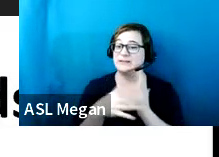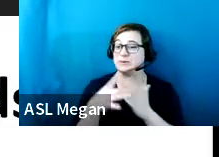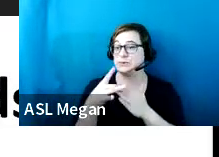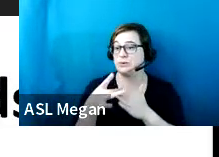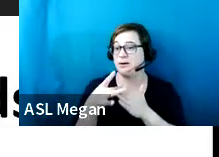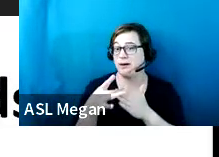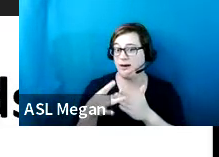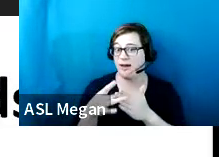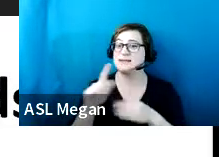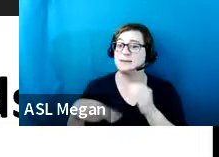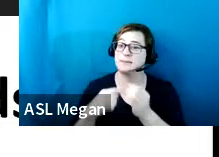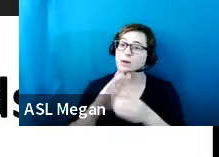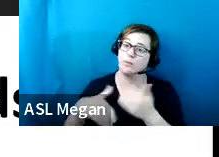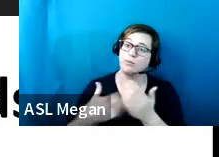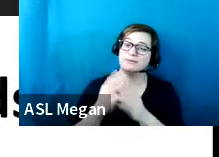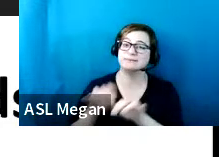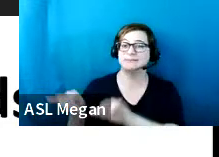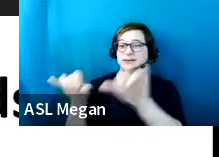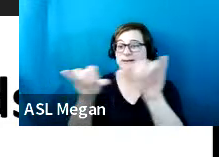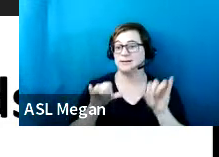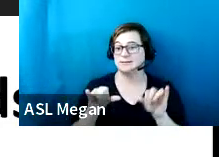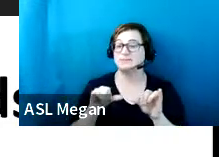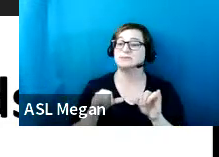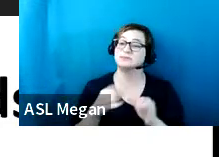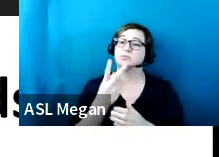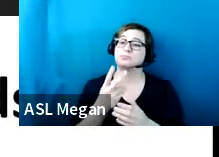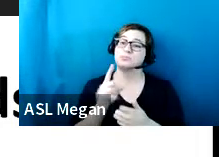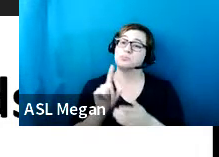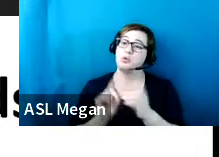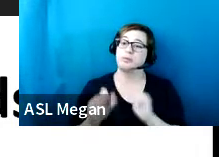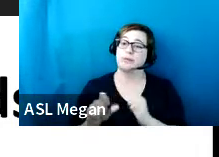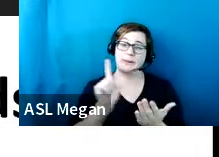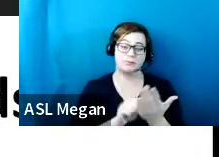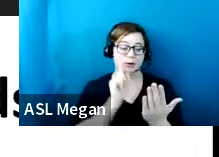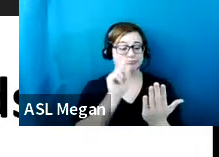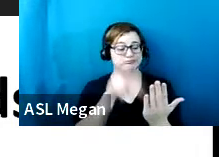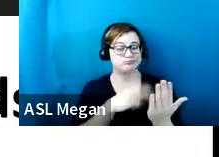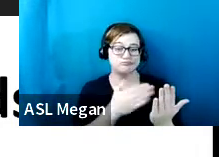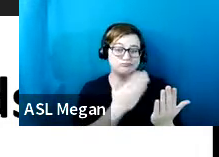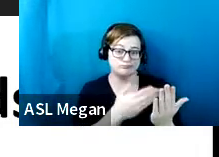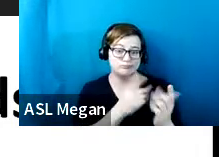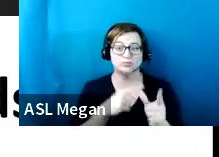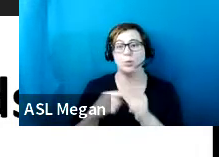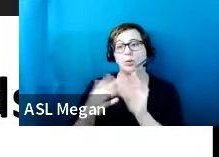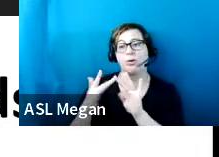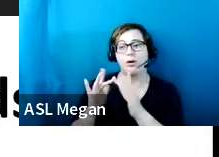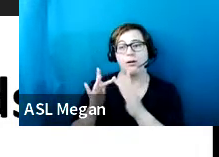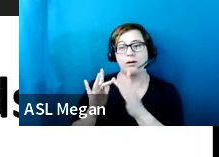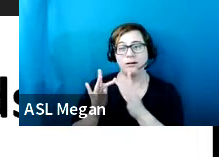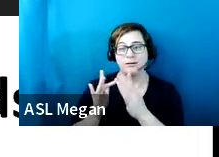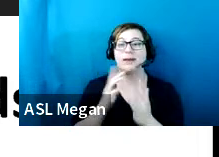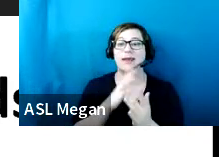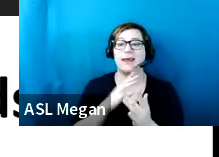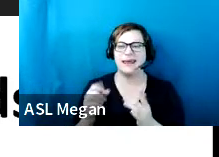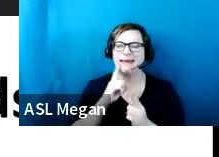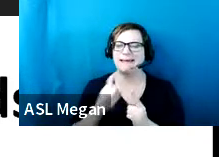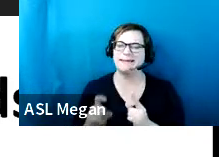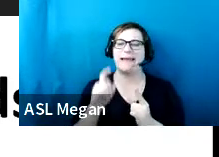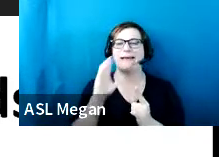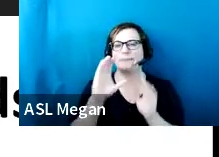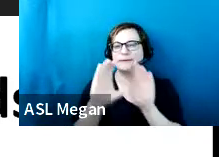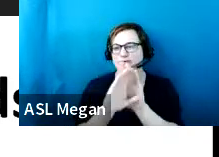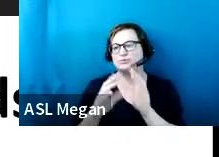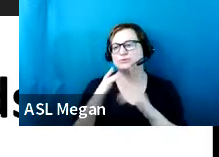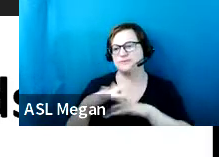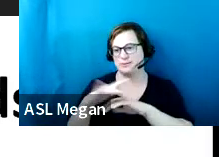on the standards, both, uh, print guides and online guides and animations that are available.